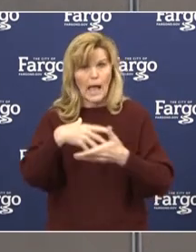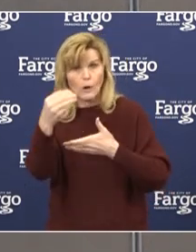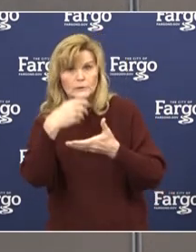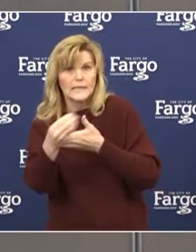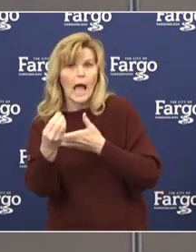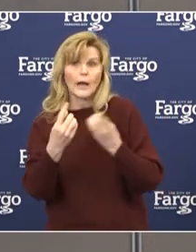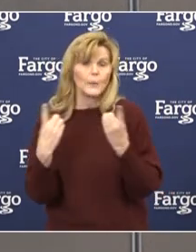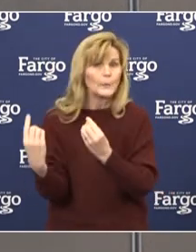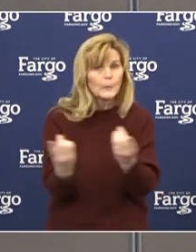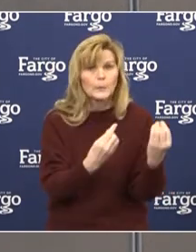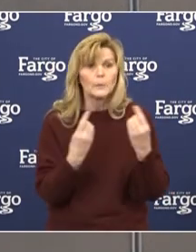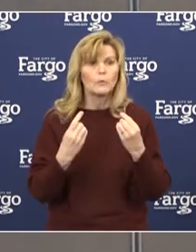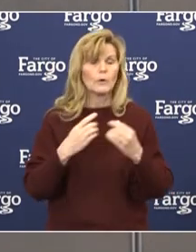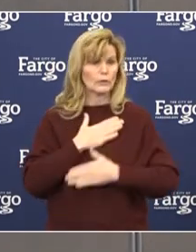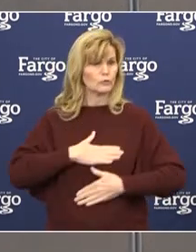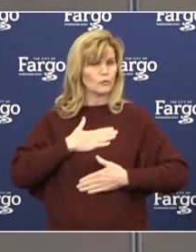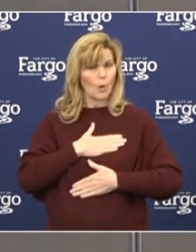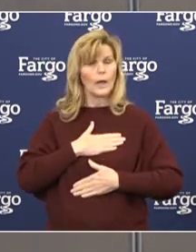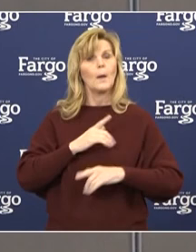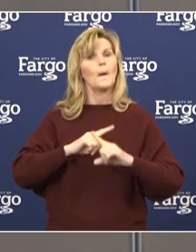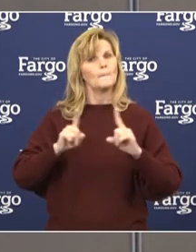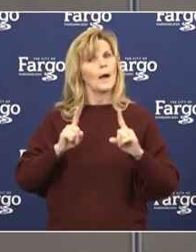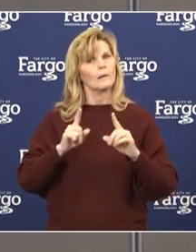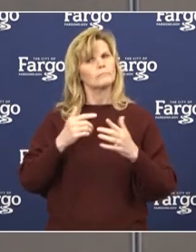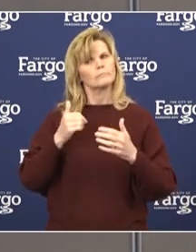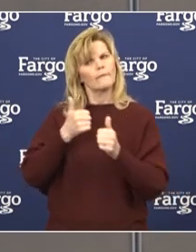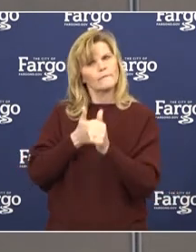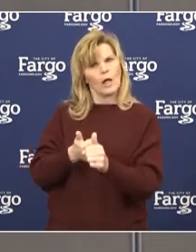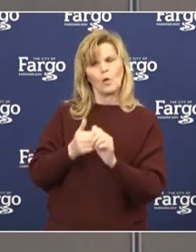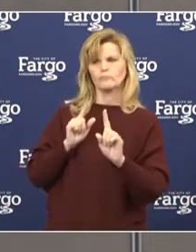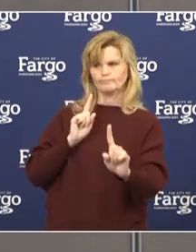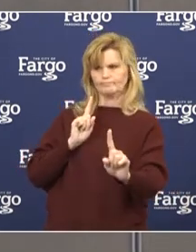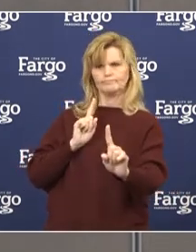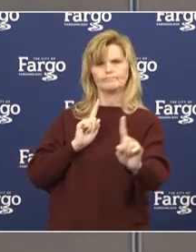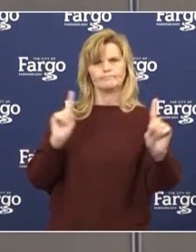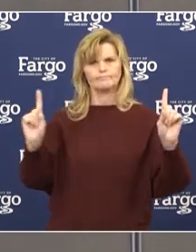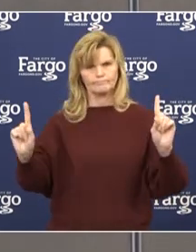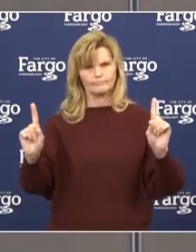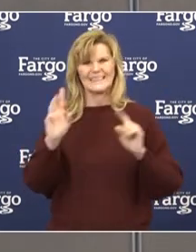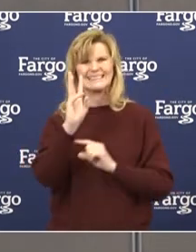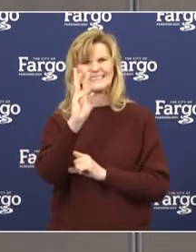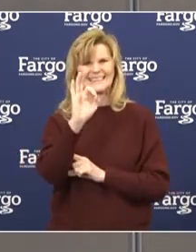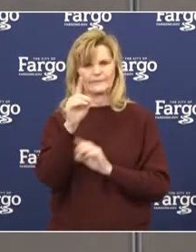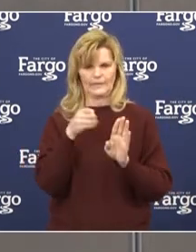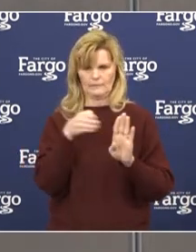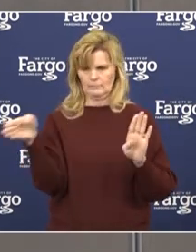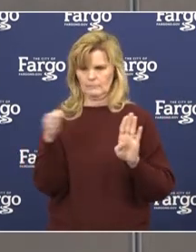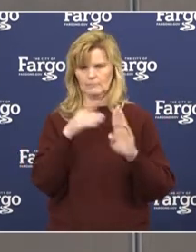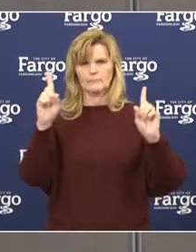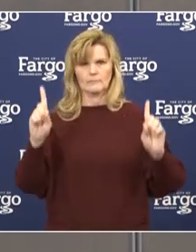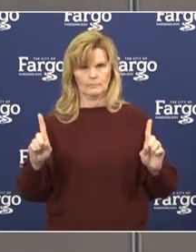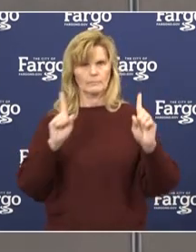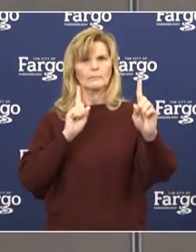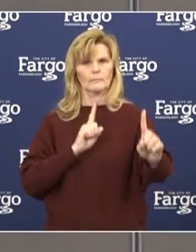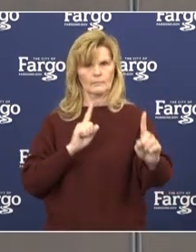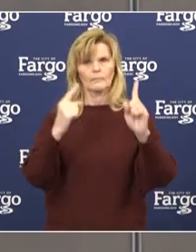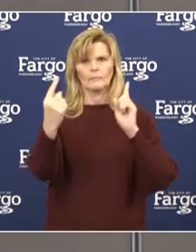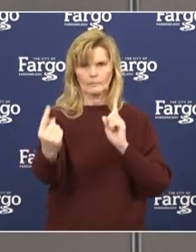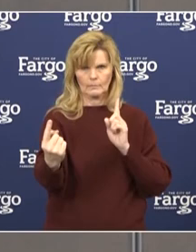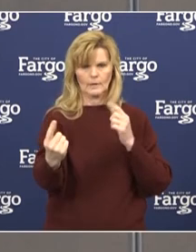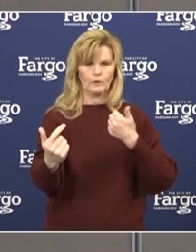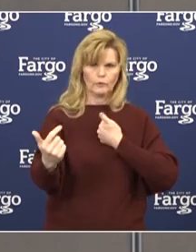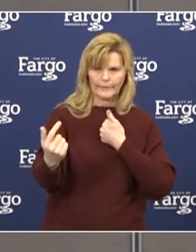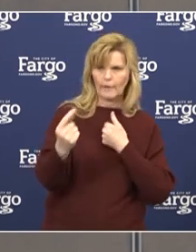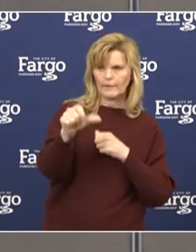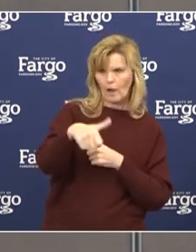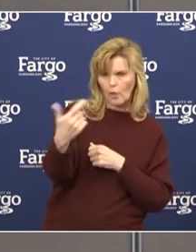enjoy the outdoors, we still need to be really aware of our surroundings. So remember to maintain that six-foot distancing between you and